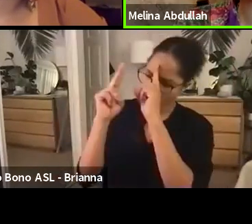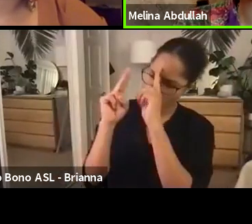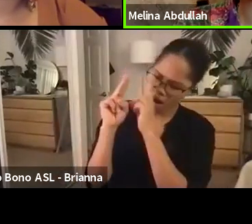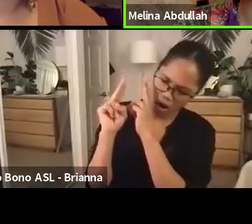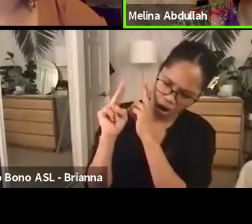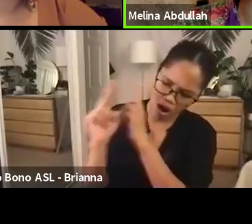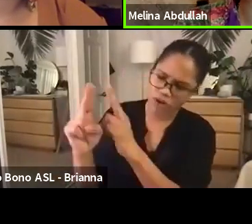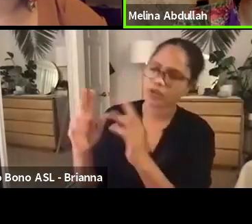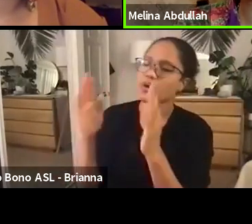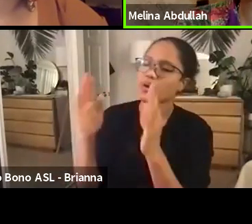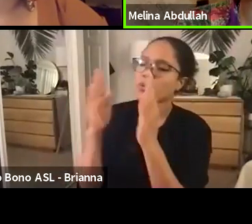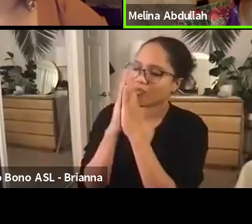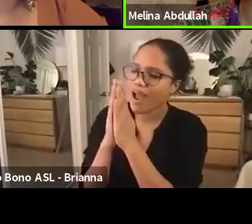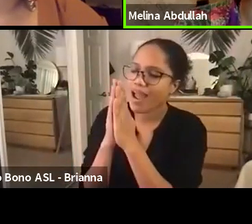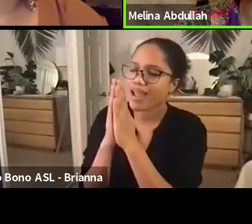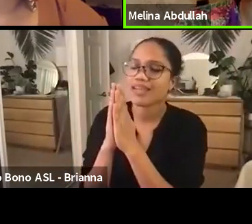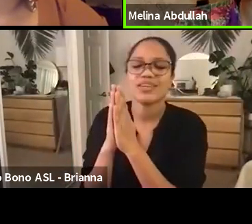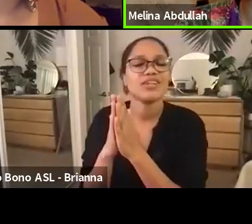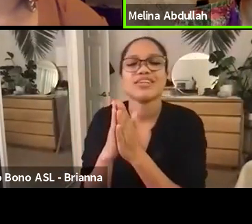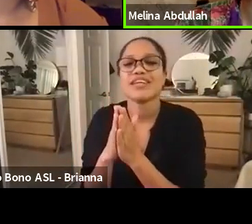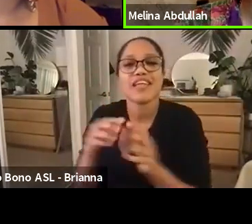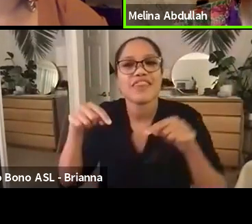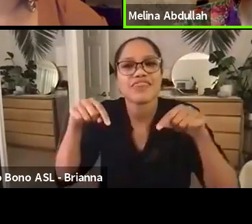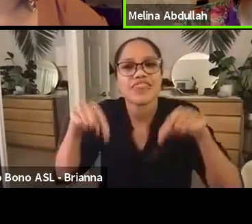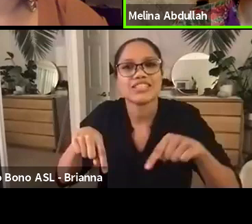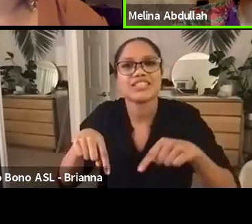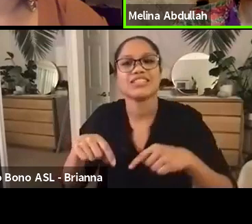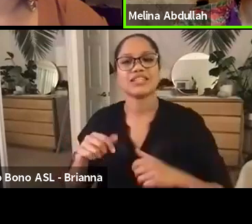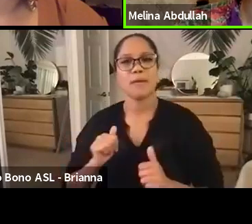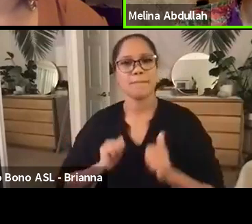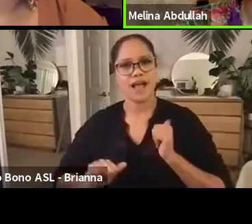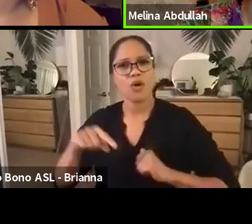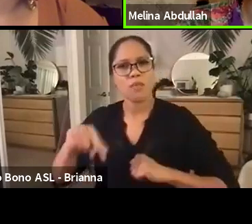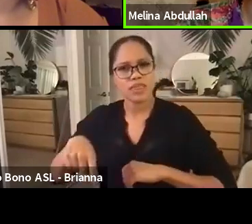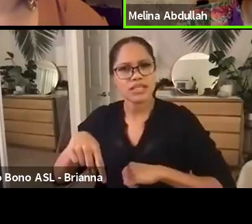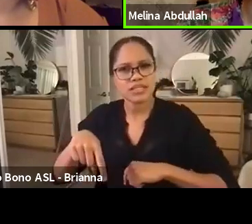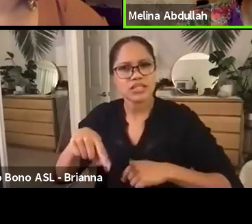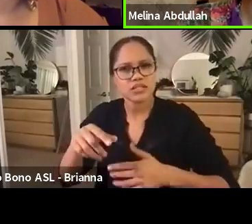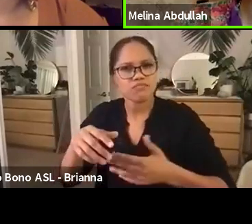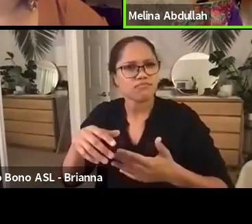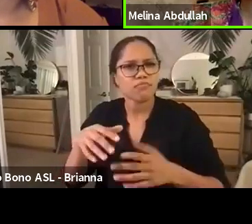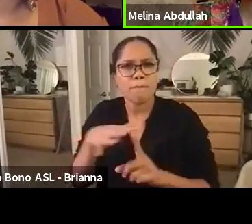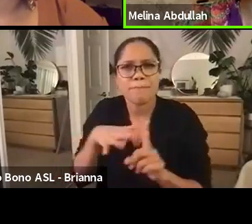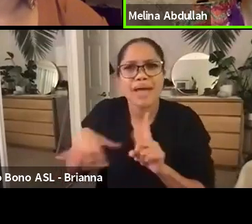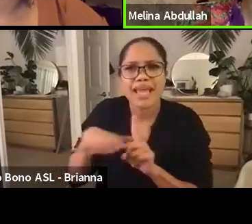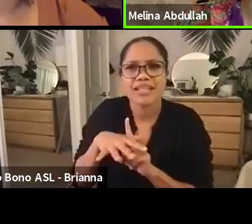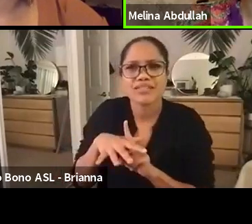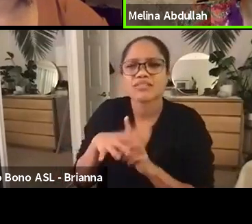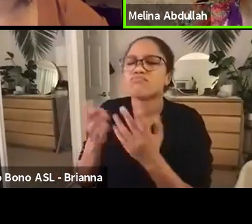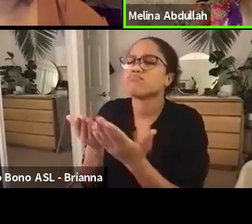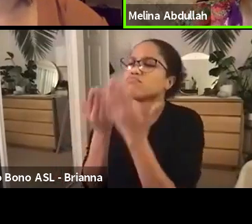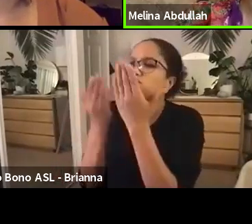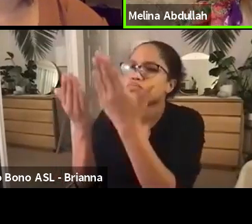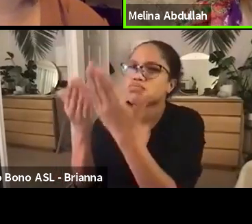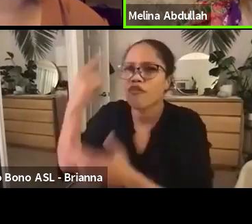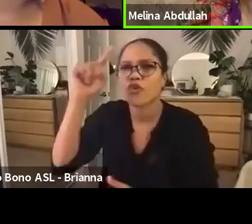we pray that even this show, even this platform is somehow a tribute to you. Ashe.